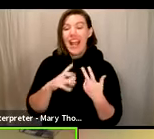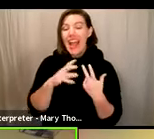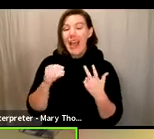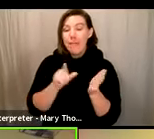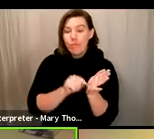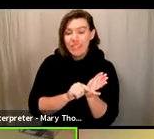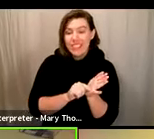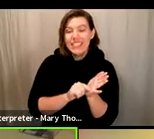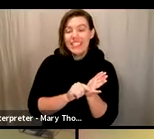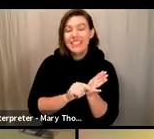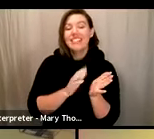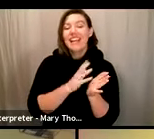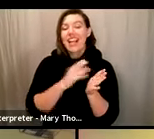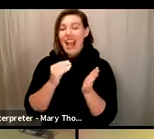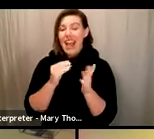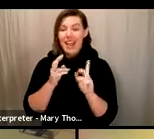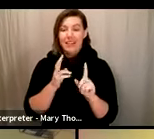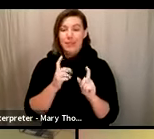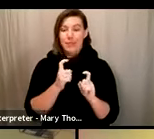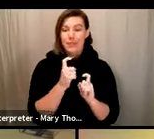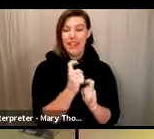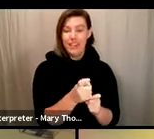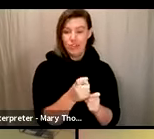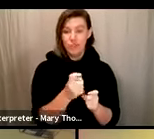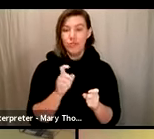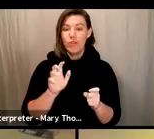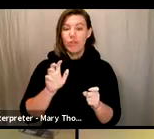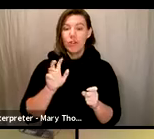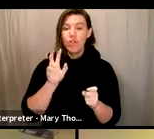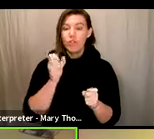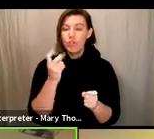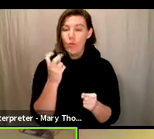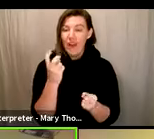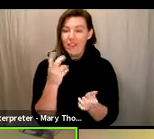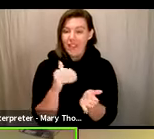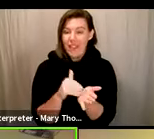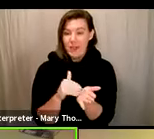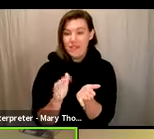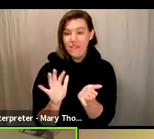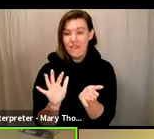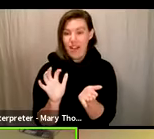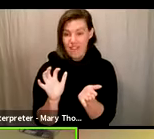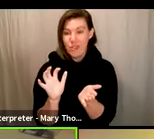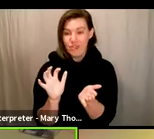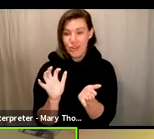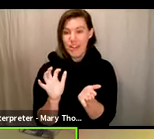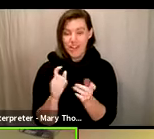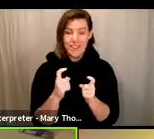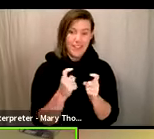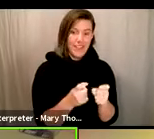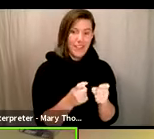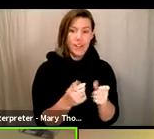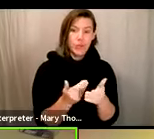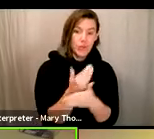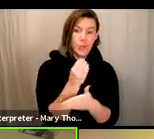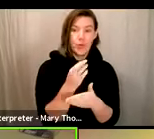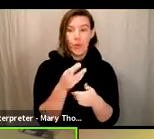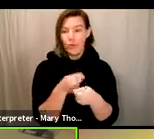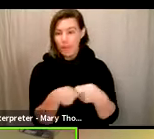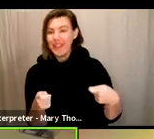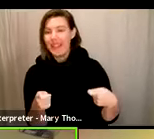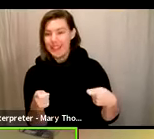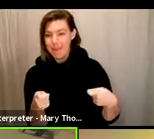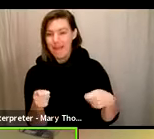12,500 ballots to those new voters or people who needed replacement ballots. So quite a lot of activity at our